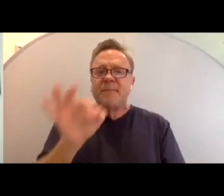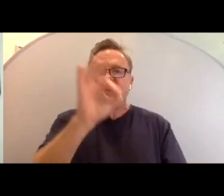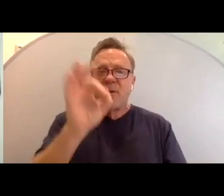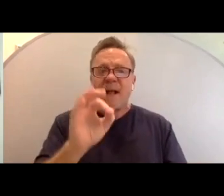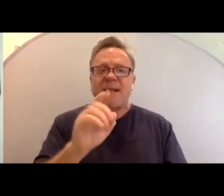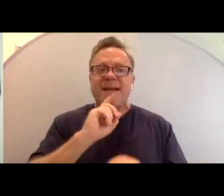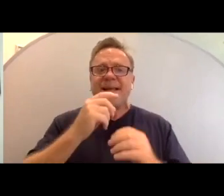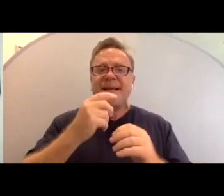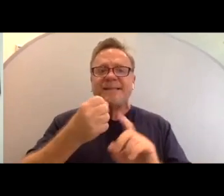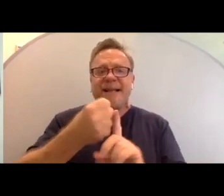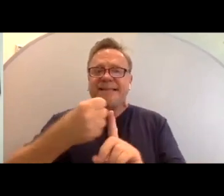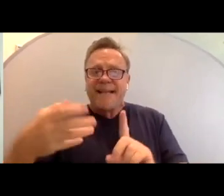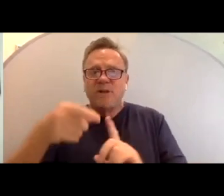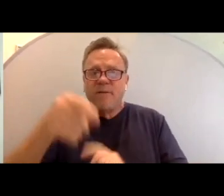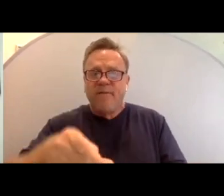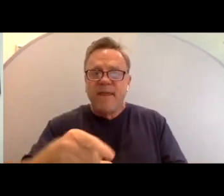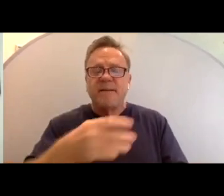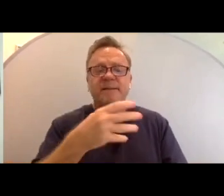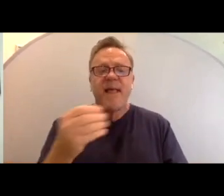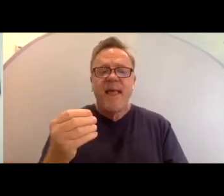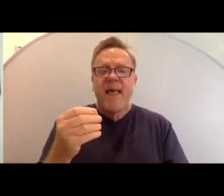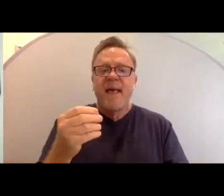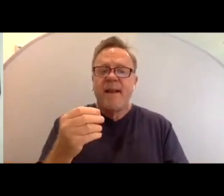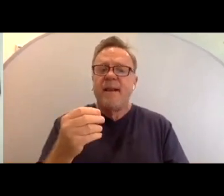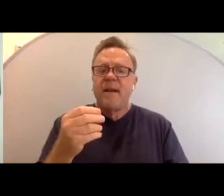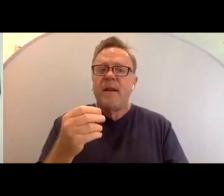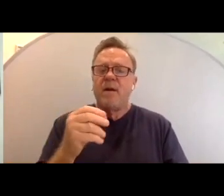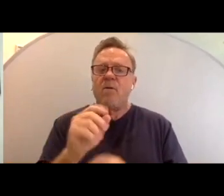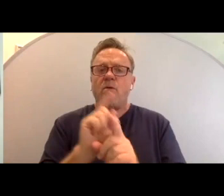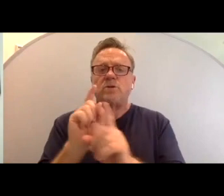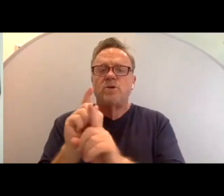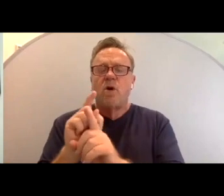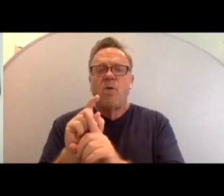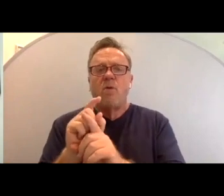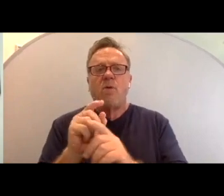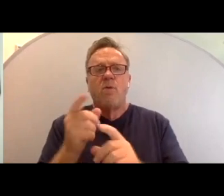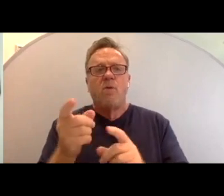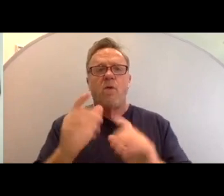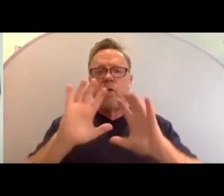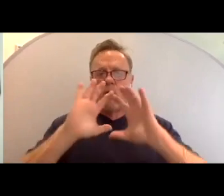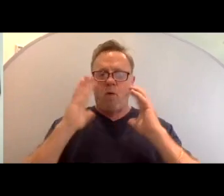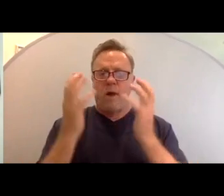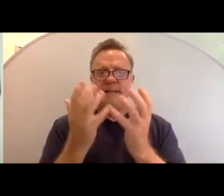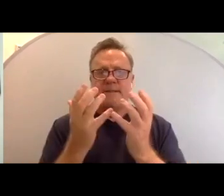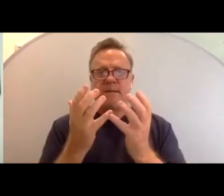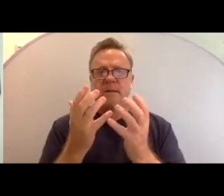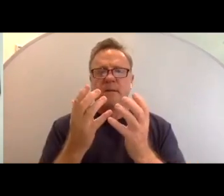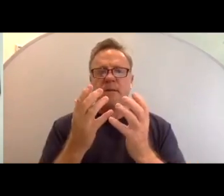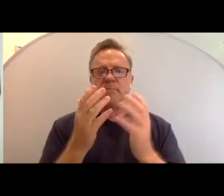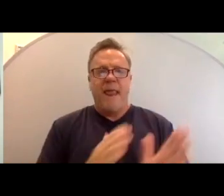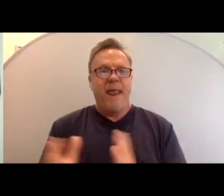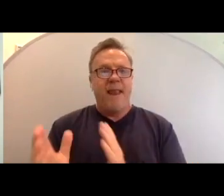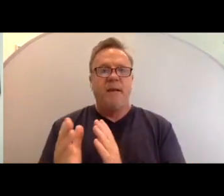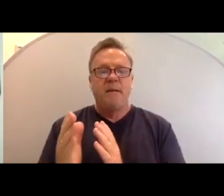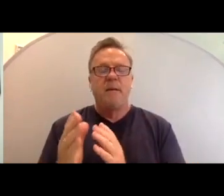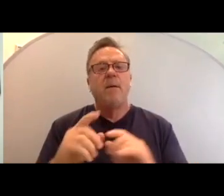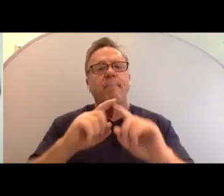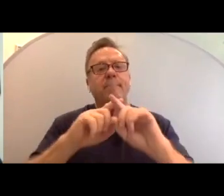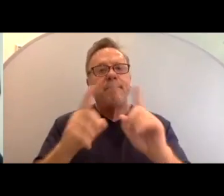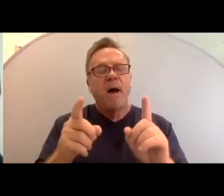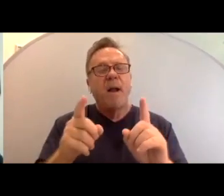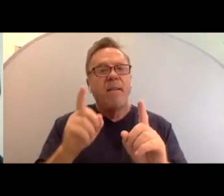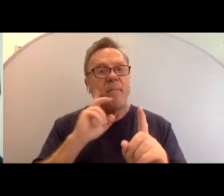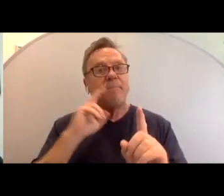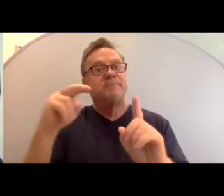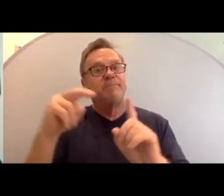an extension of this and, and, and also that the holistic plan for holistic planning, but there is a perspective